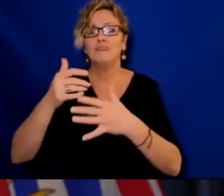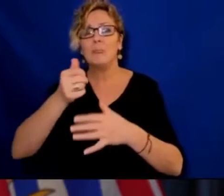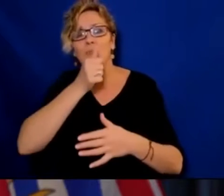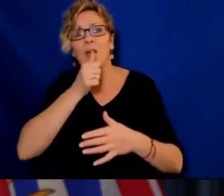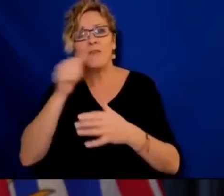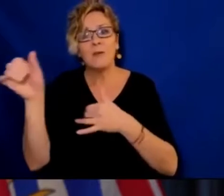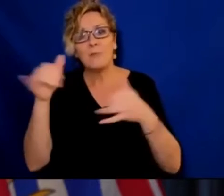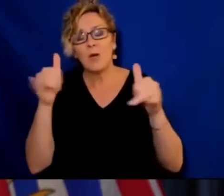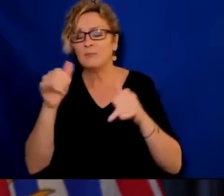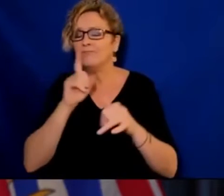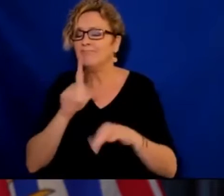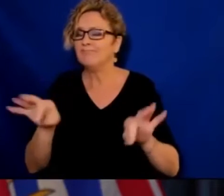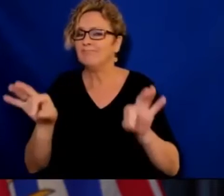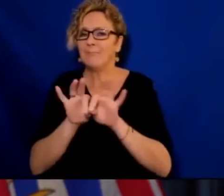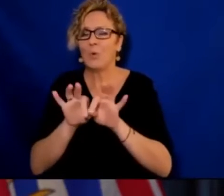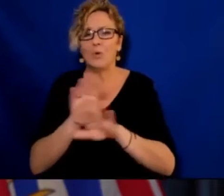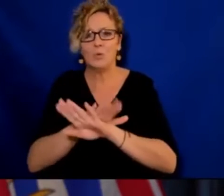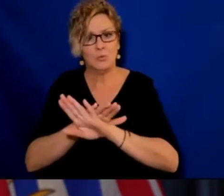put on orders around space.